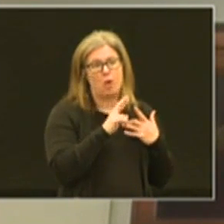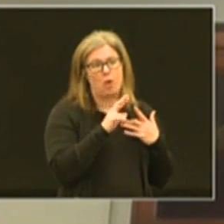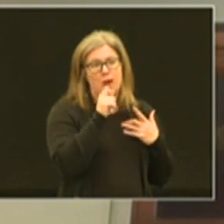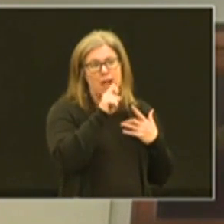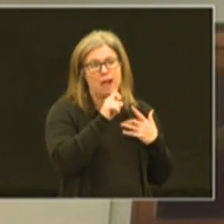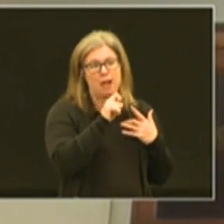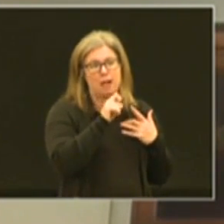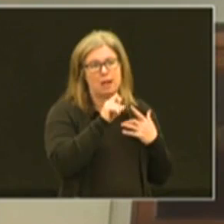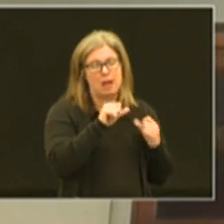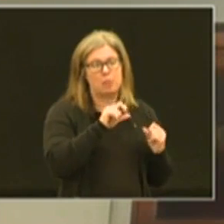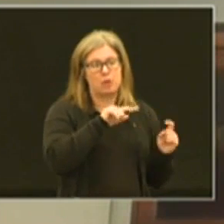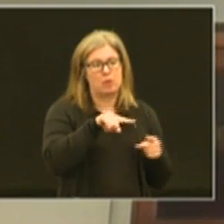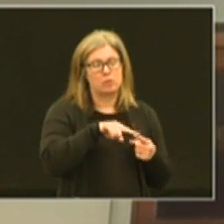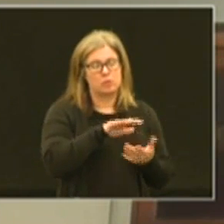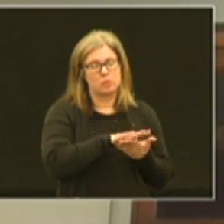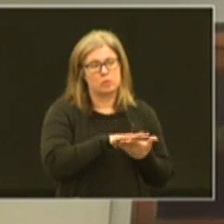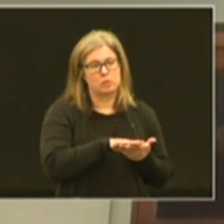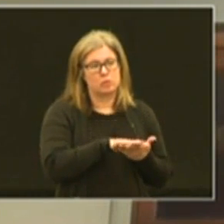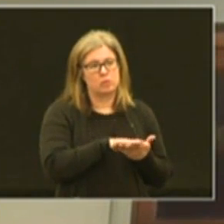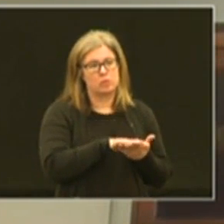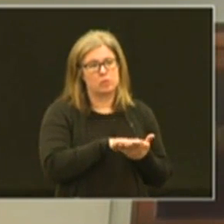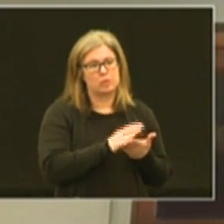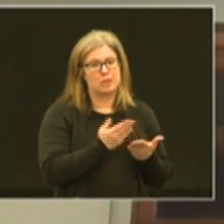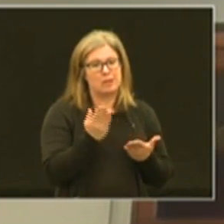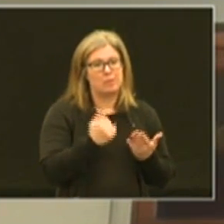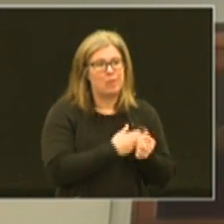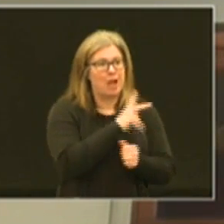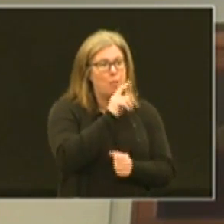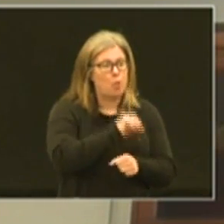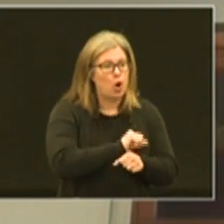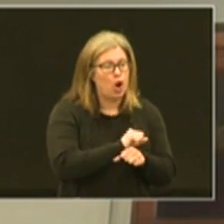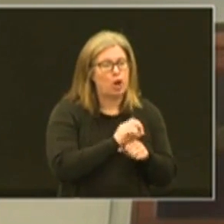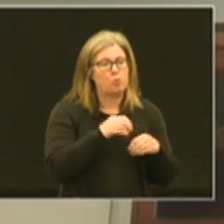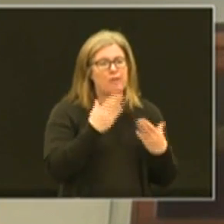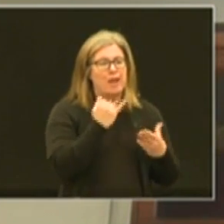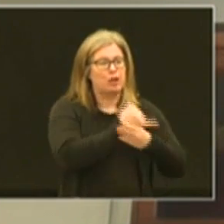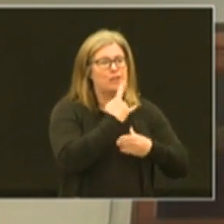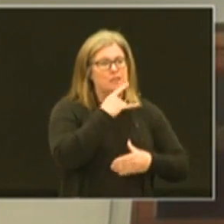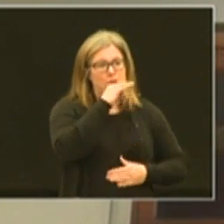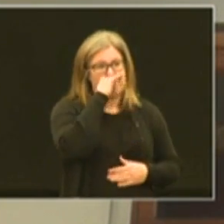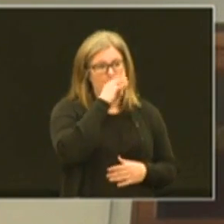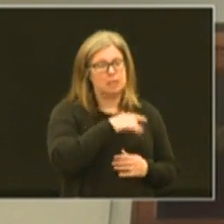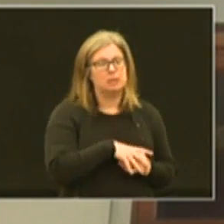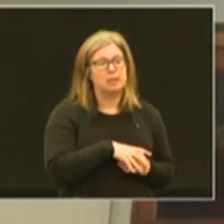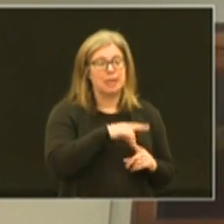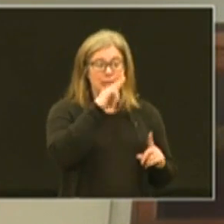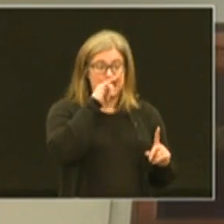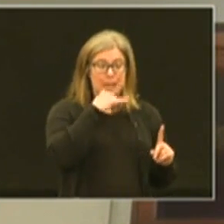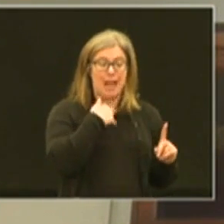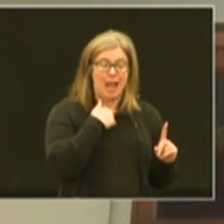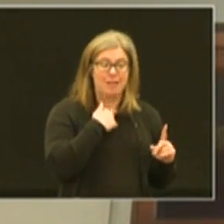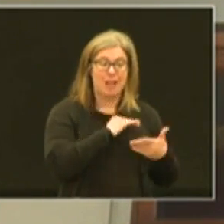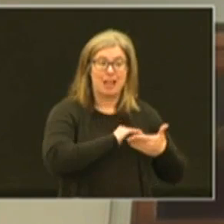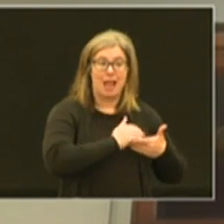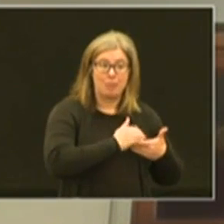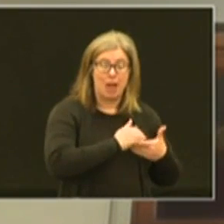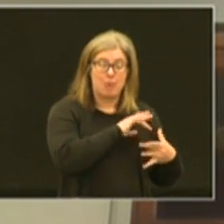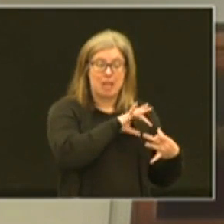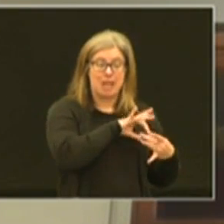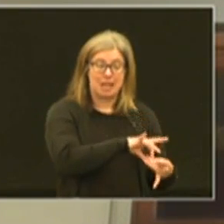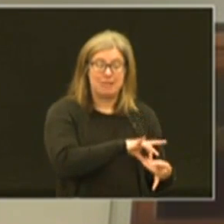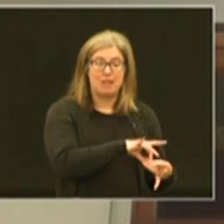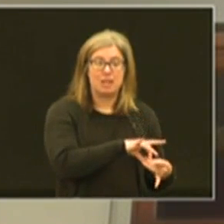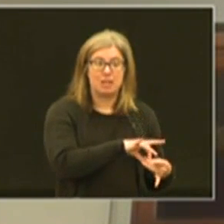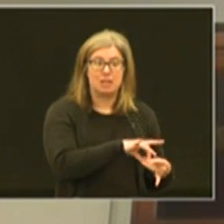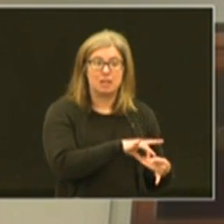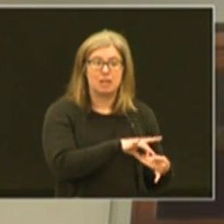not being able to be at school turn in makeup work provide interventions for kids a kid has a laptop and connectivity